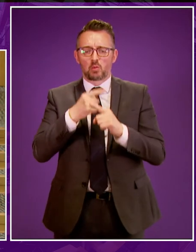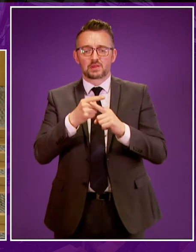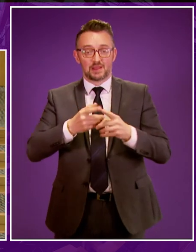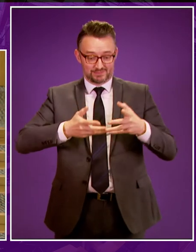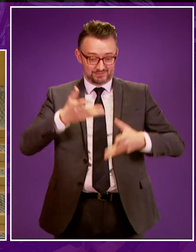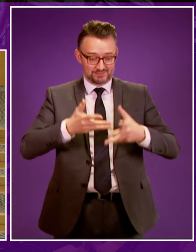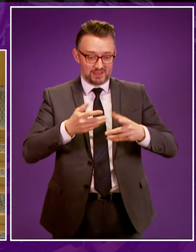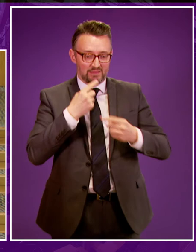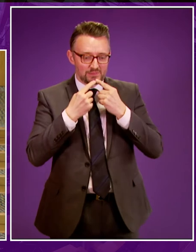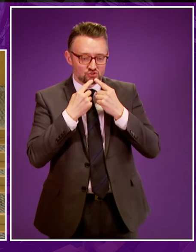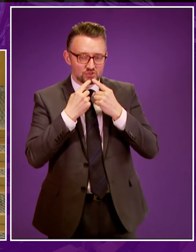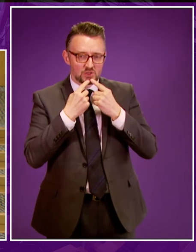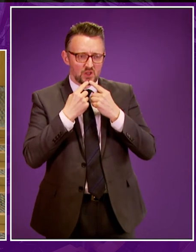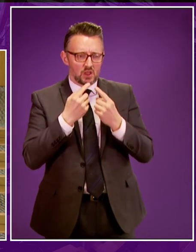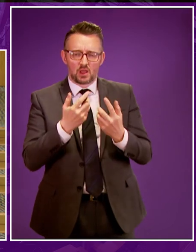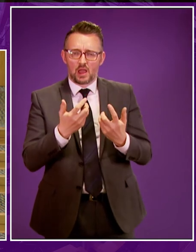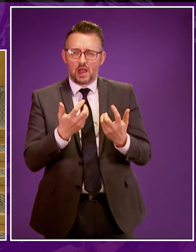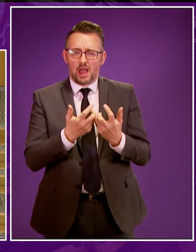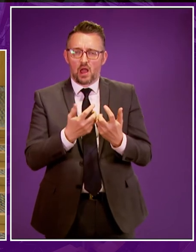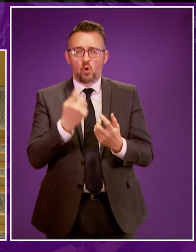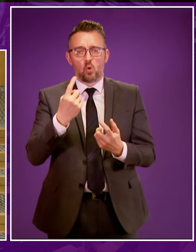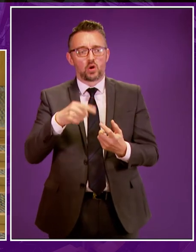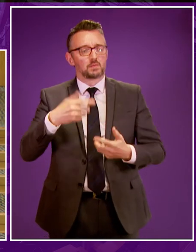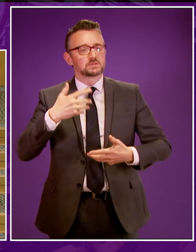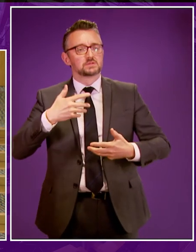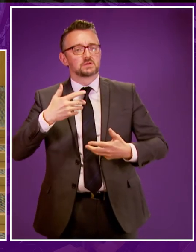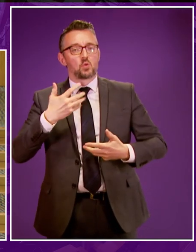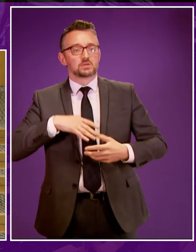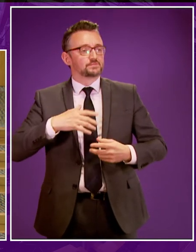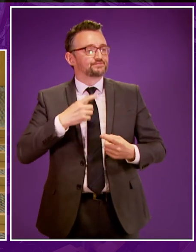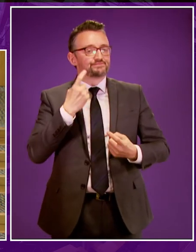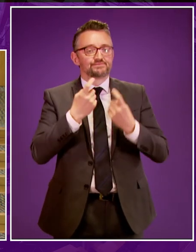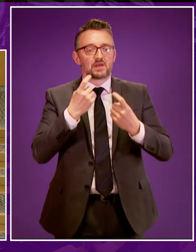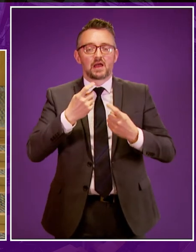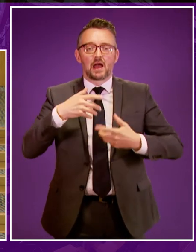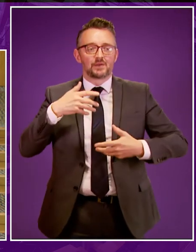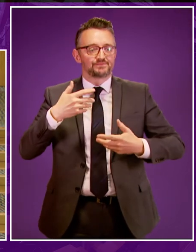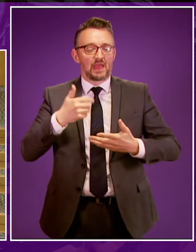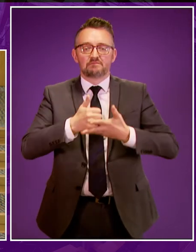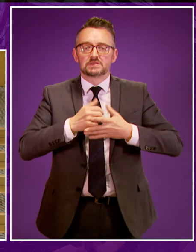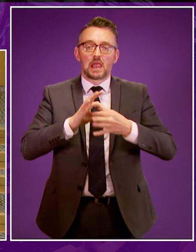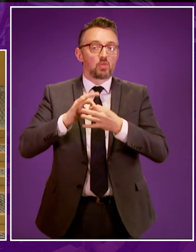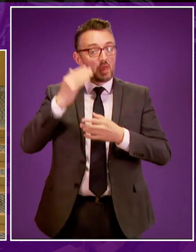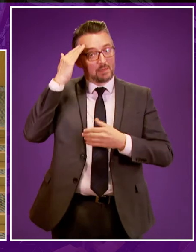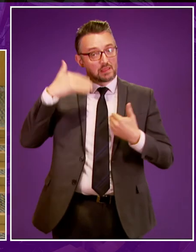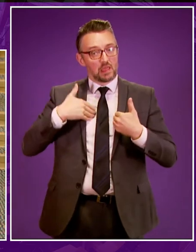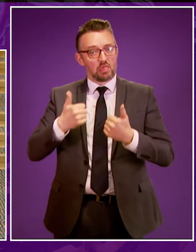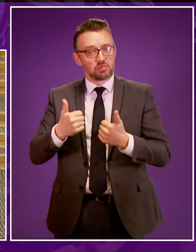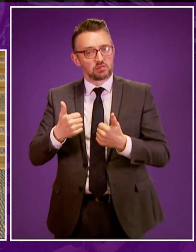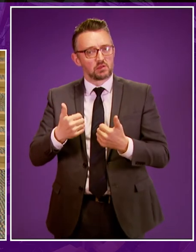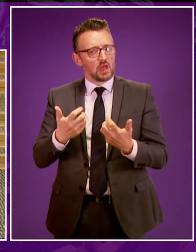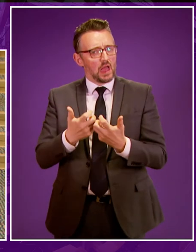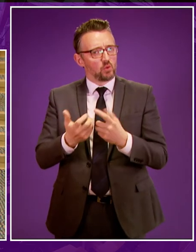in BSL specifically for those suffering or seeking advice on mental health grants Minister